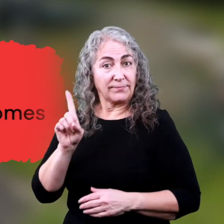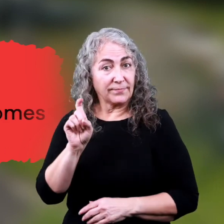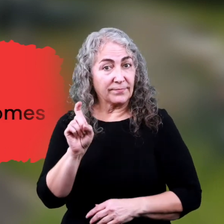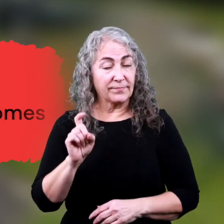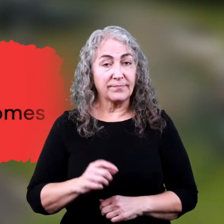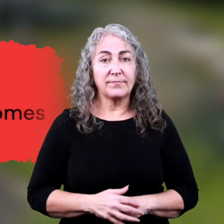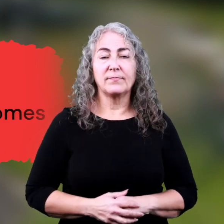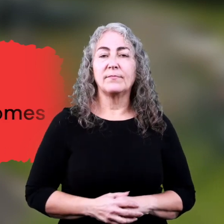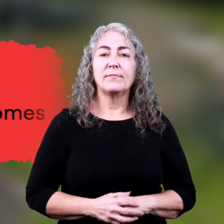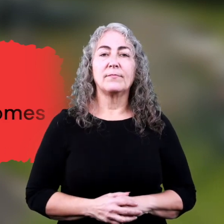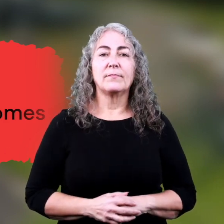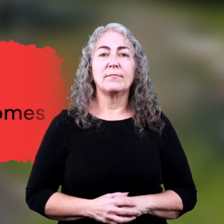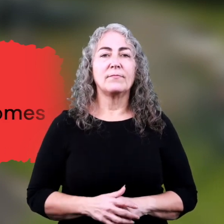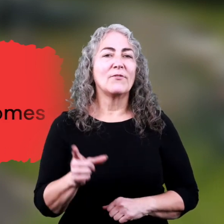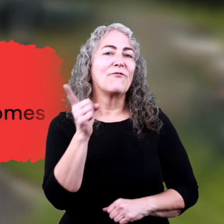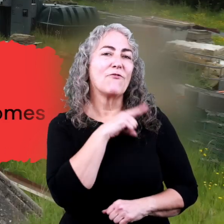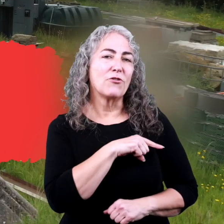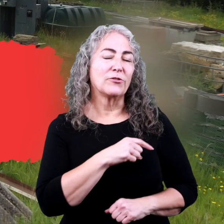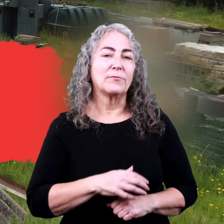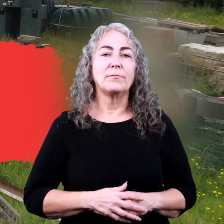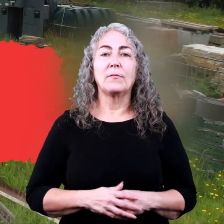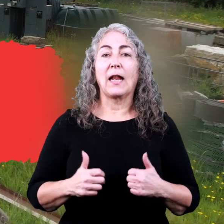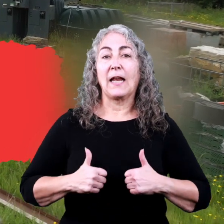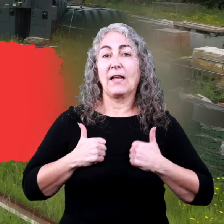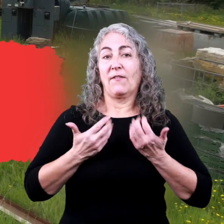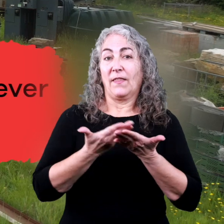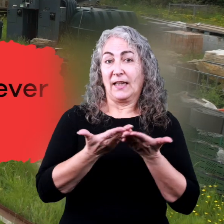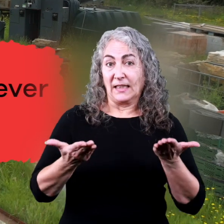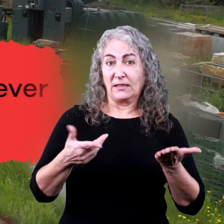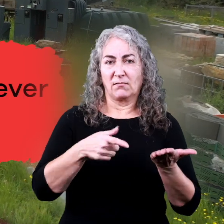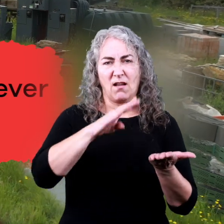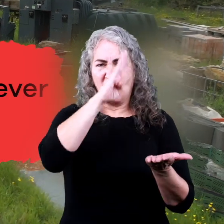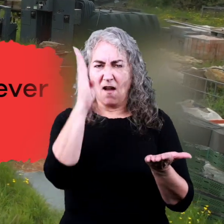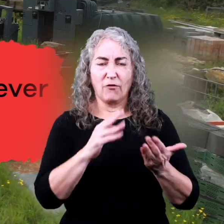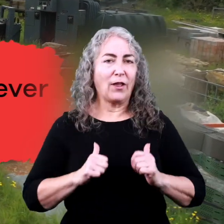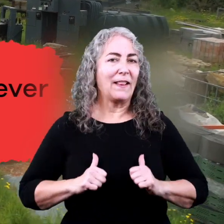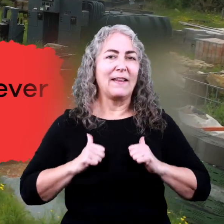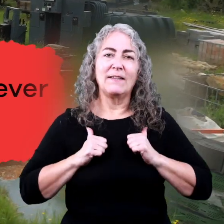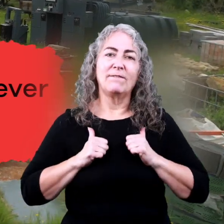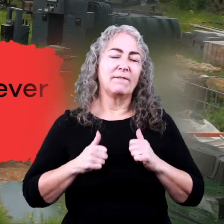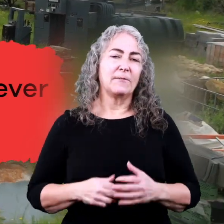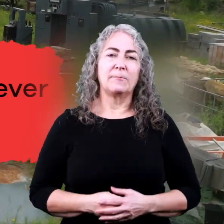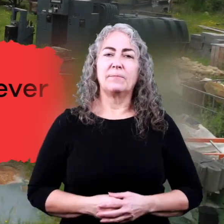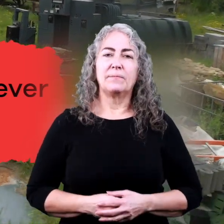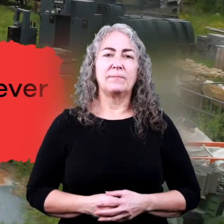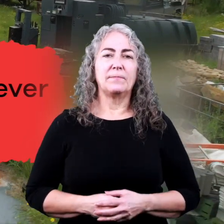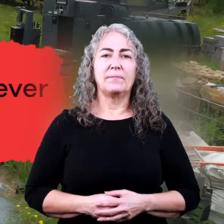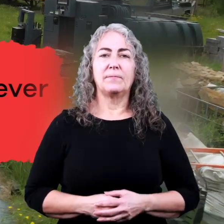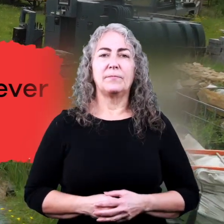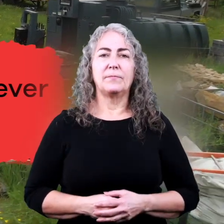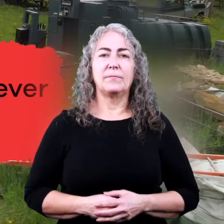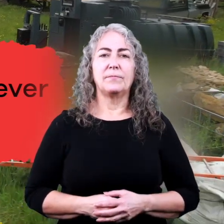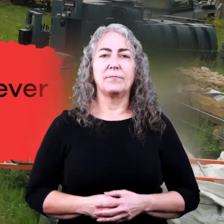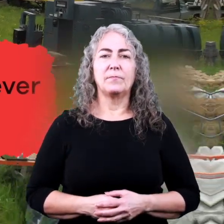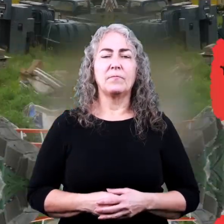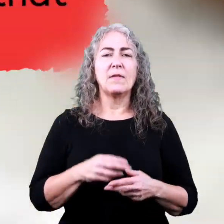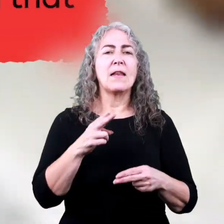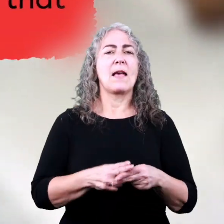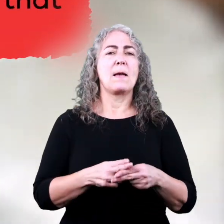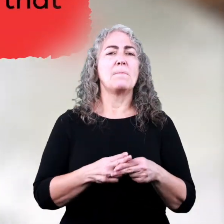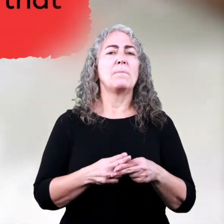non-living thing False Non-living things have never been alive